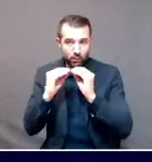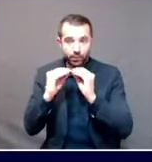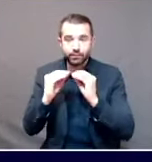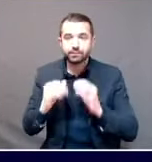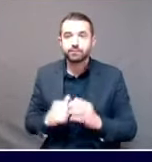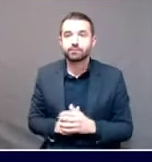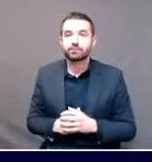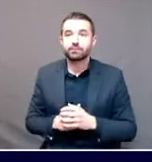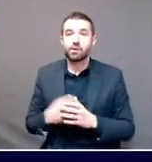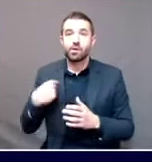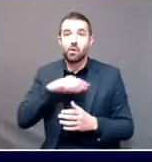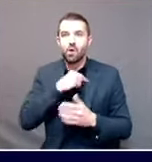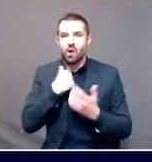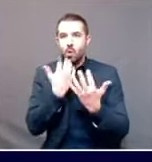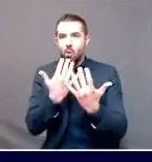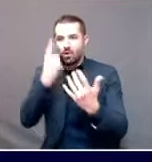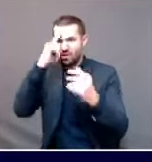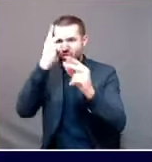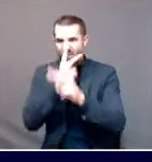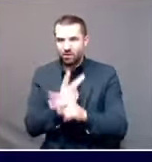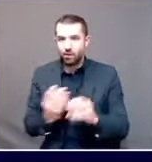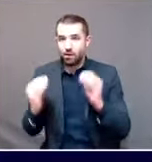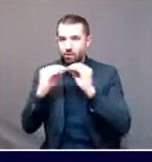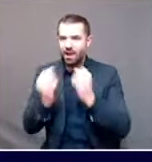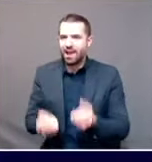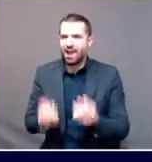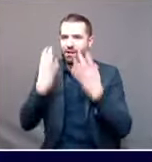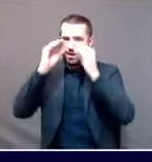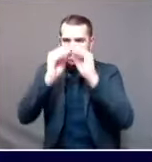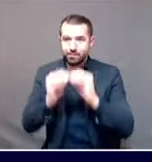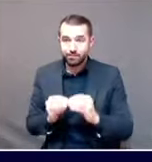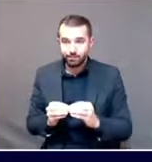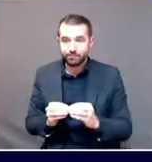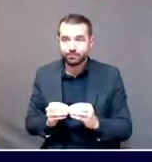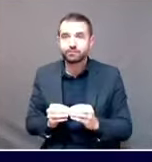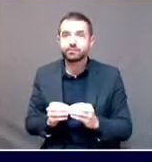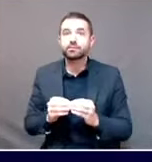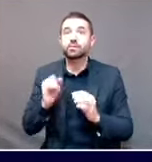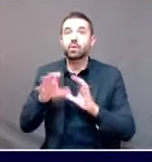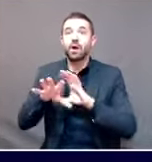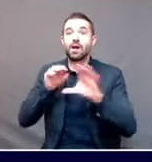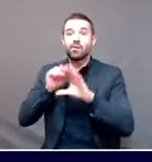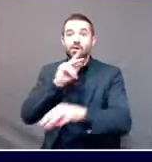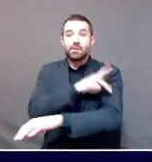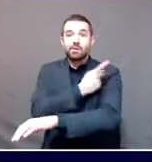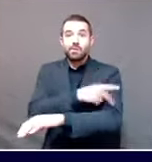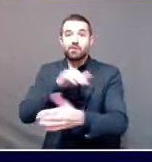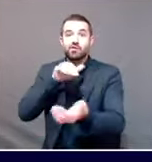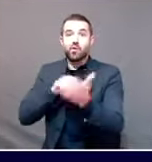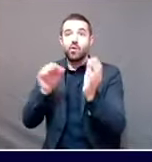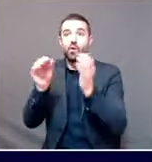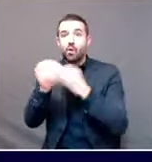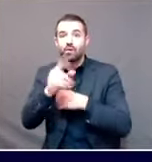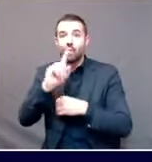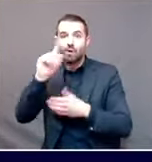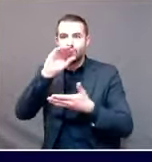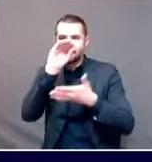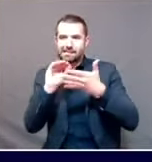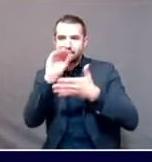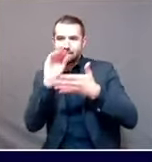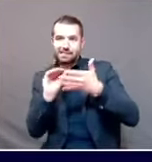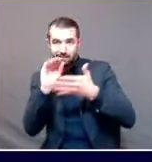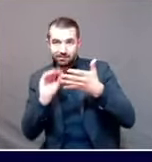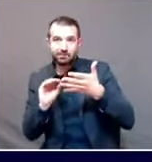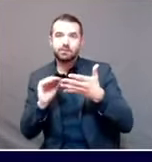that's where we are figuring out where outpatient practices will fall. Okay, great. And we're approaching 5%